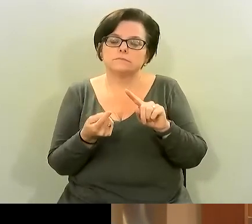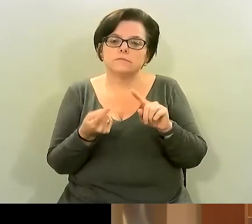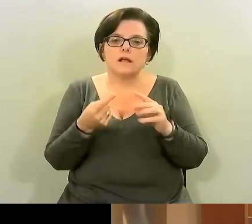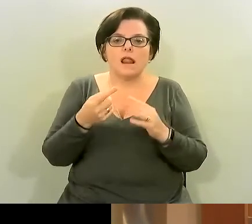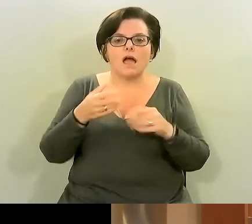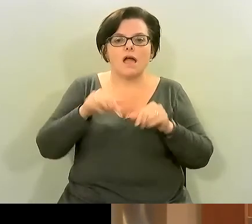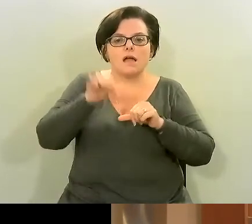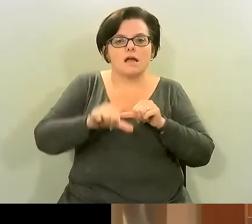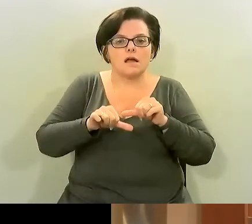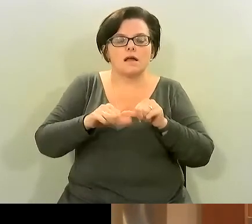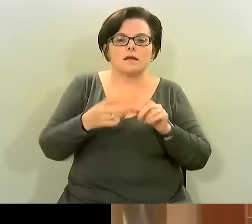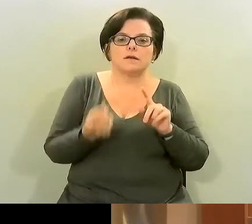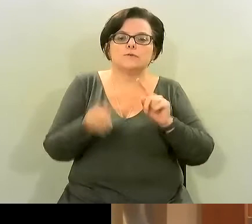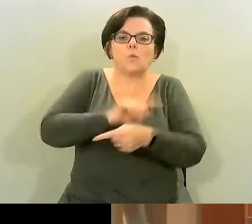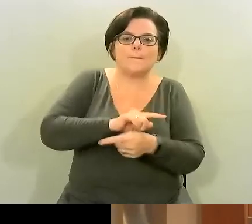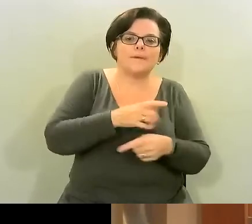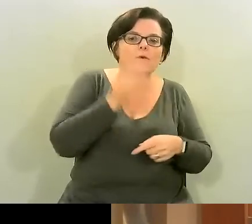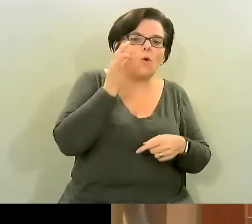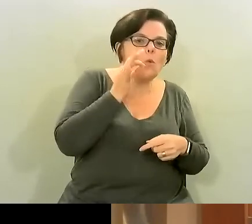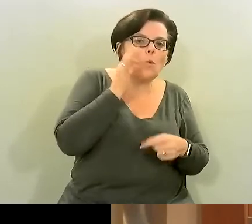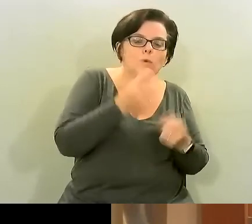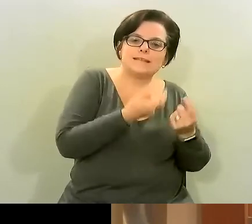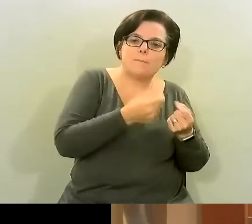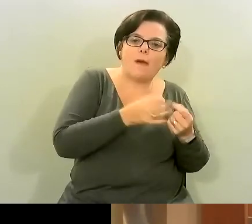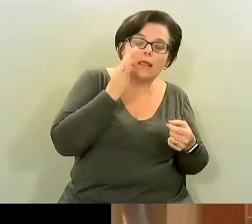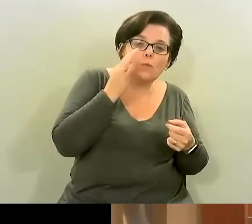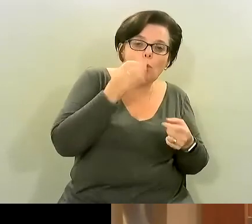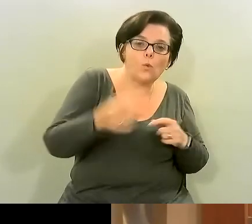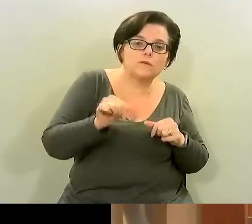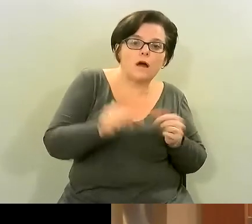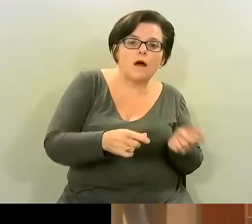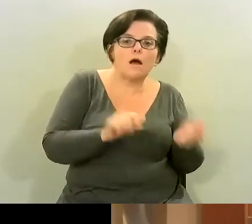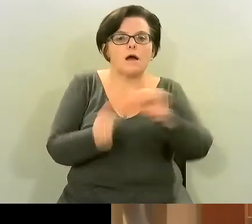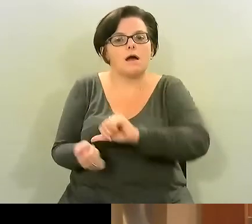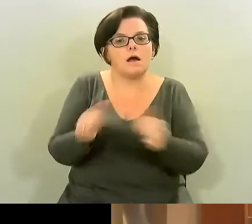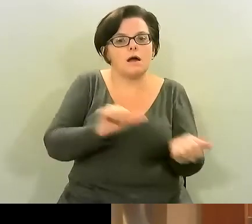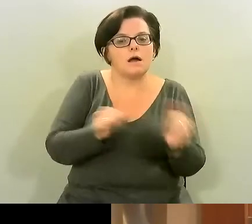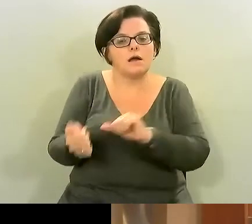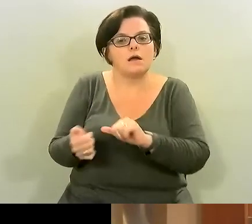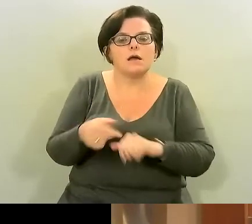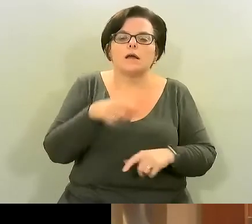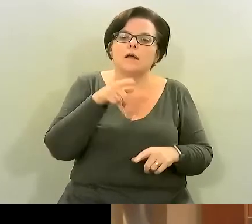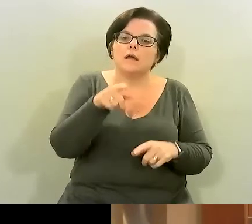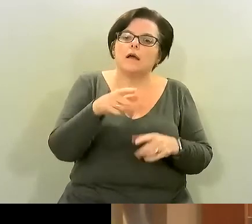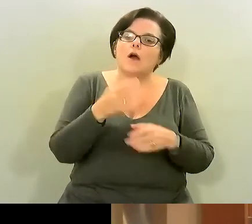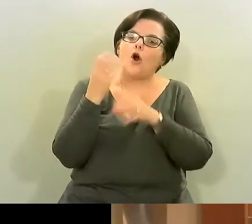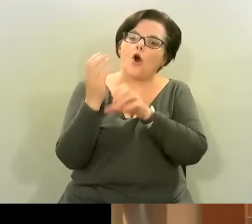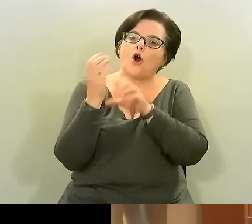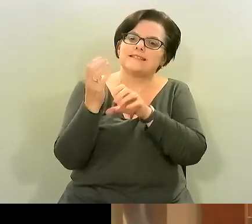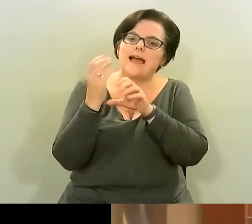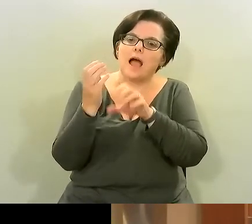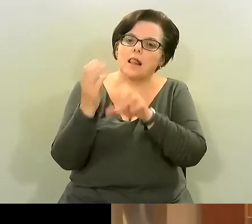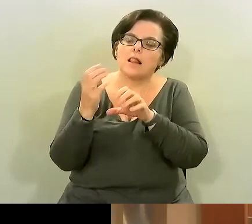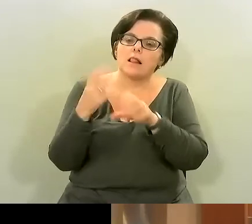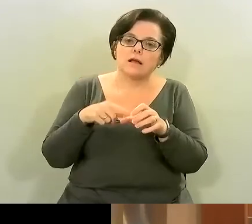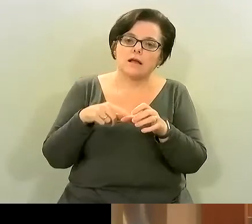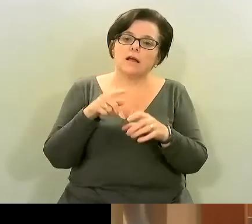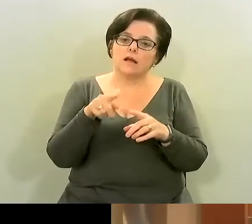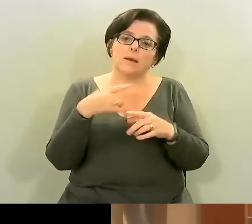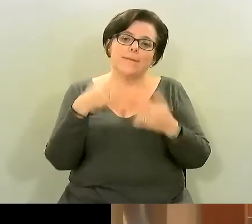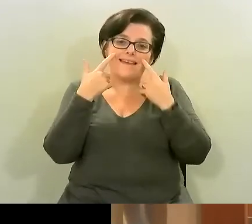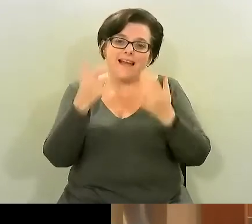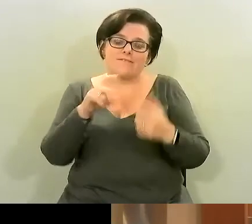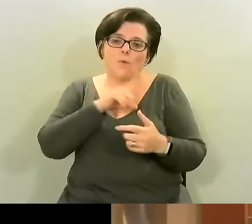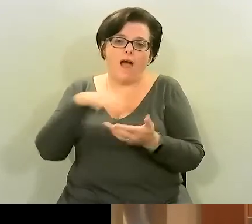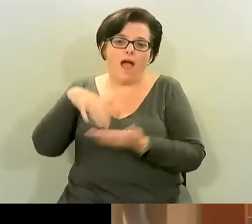if you're having cocktails i usually say try not to go for the mixed drinks they have simple syrup which is basically sugar in them